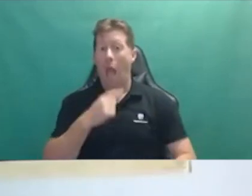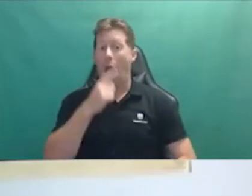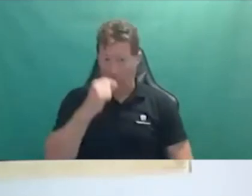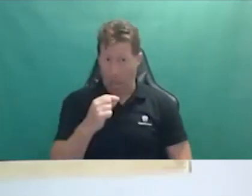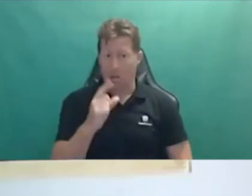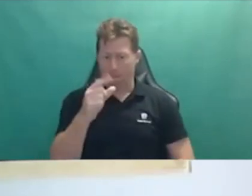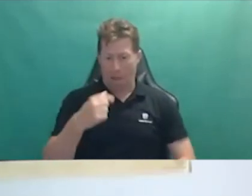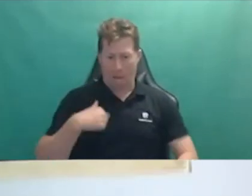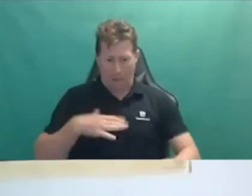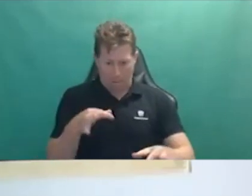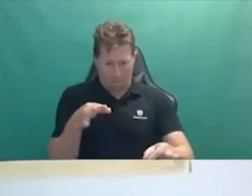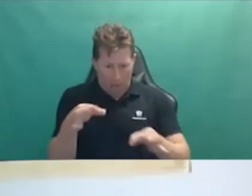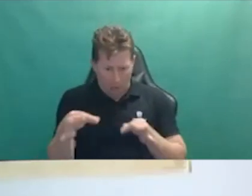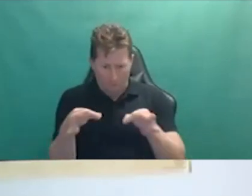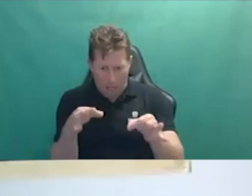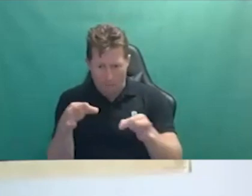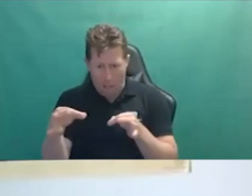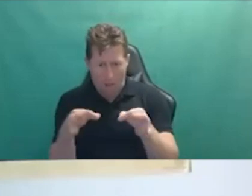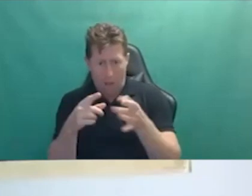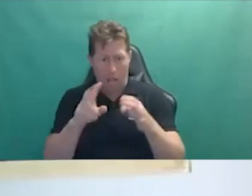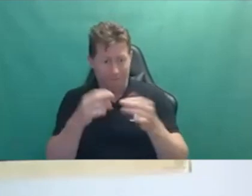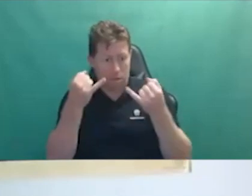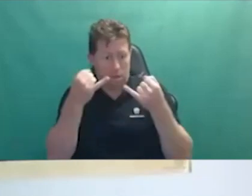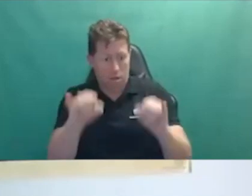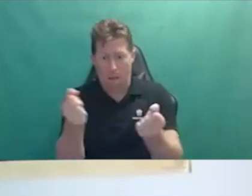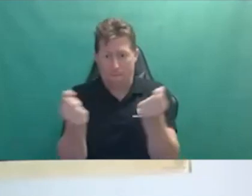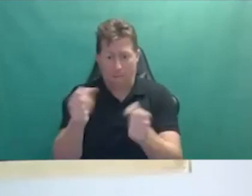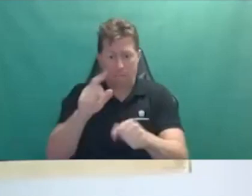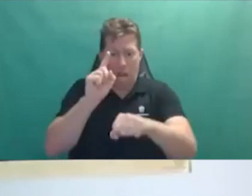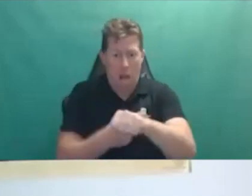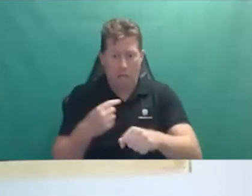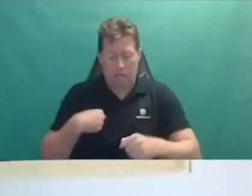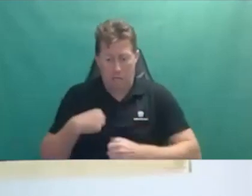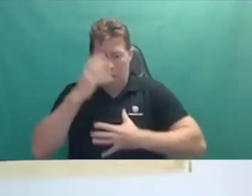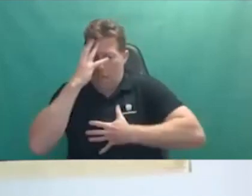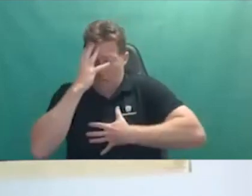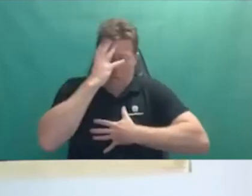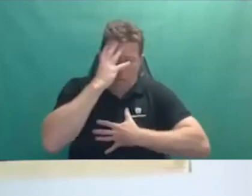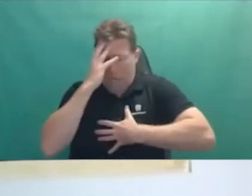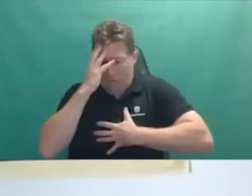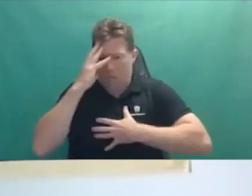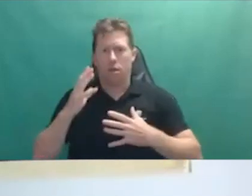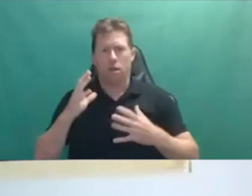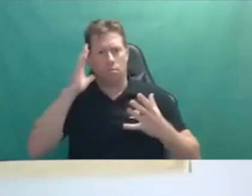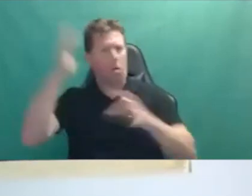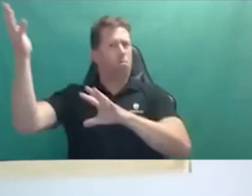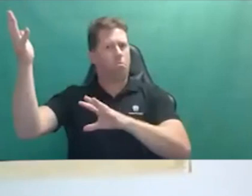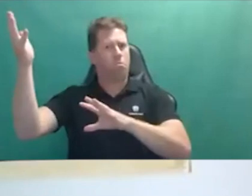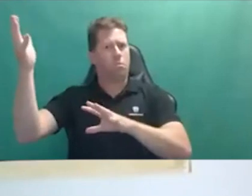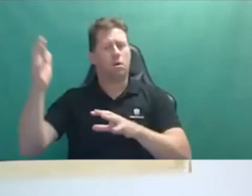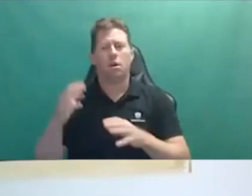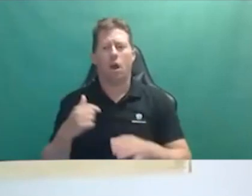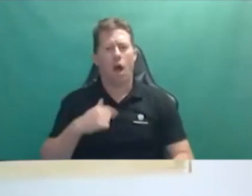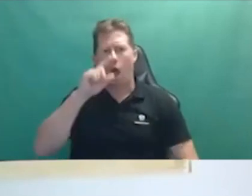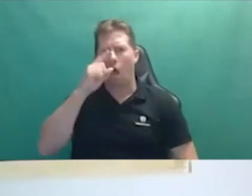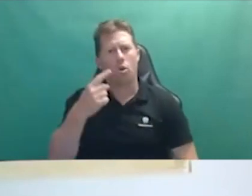planning. And if something goes wrong and the bus is late, then that can be pretty catastrophic for me. That wasn't an answer that was